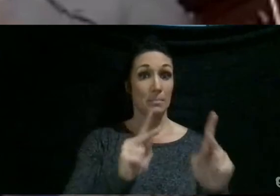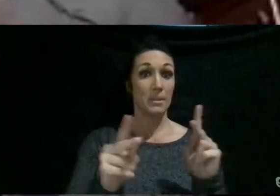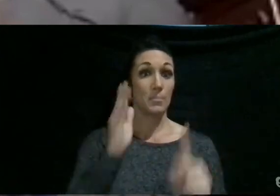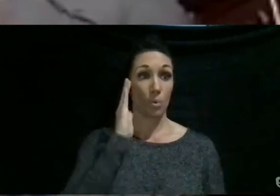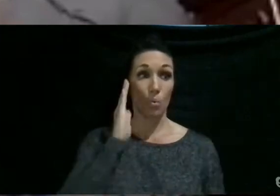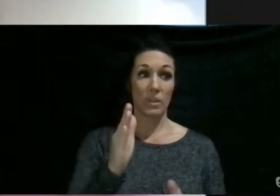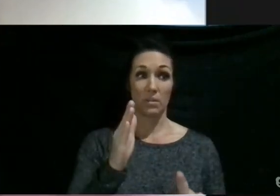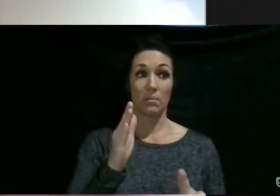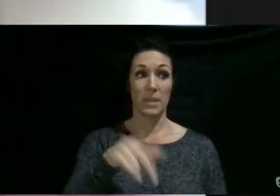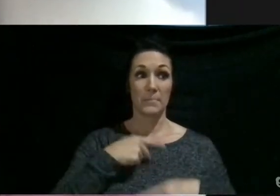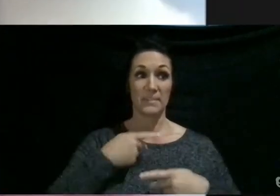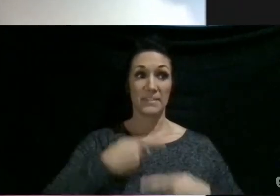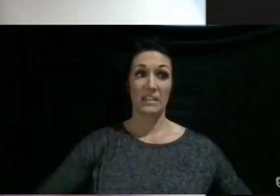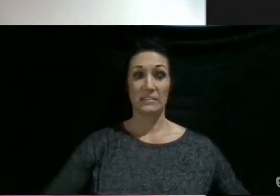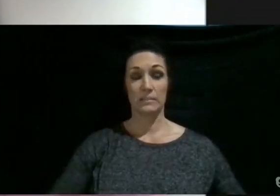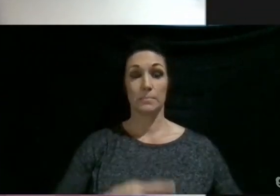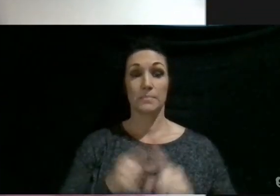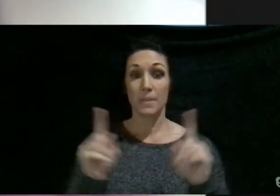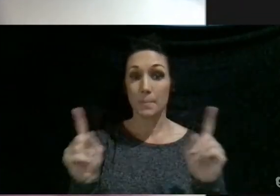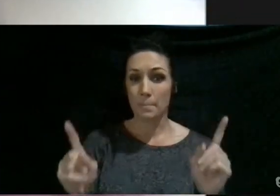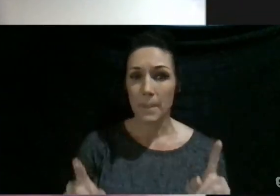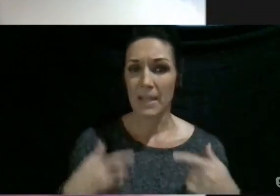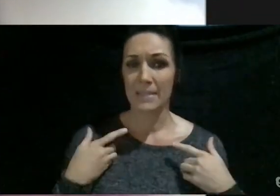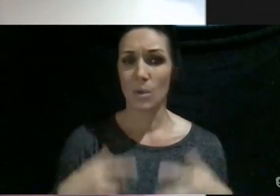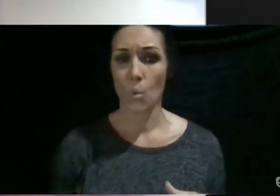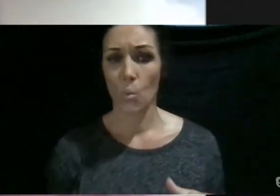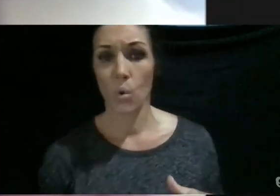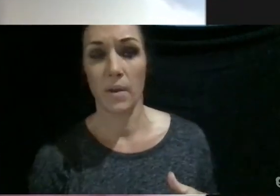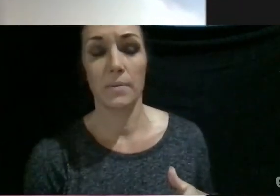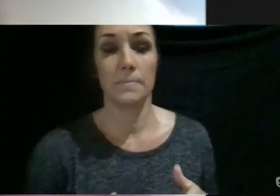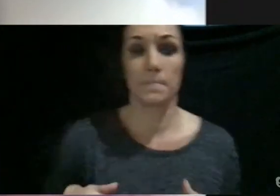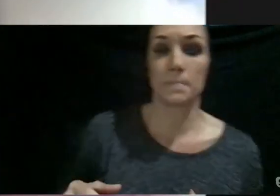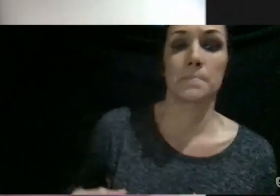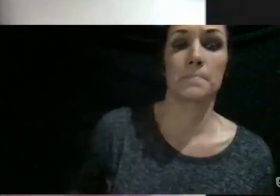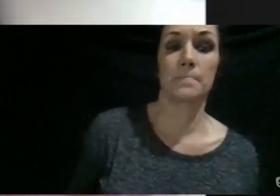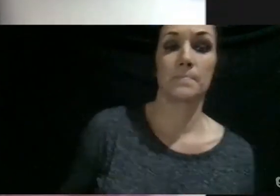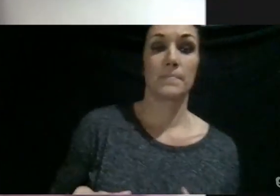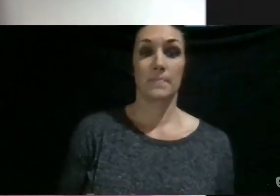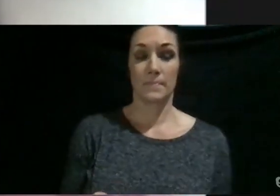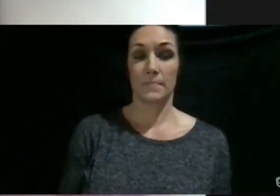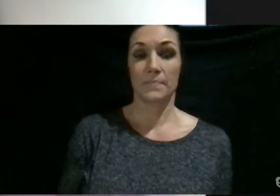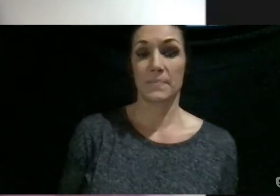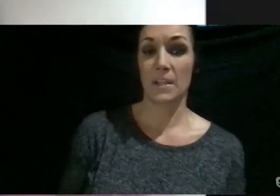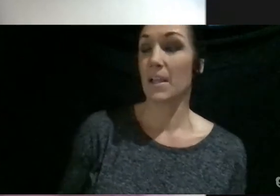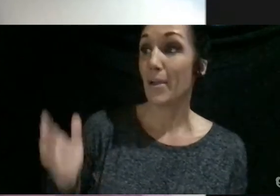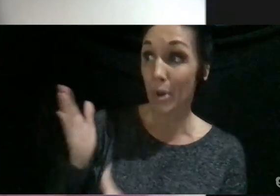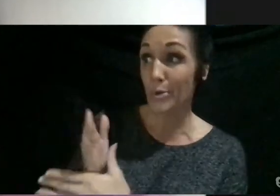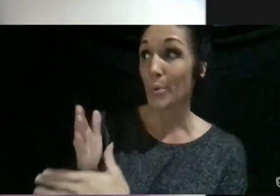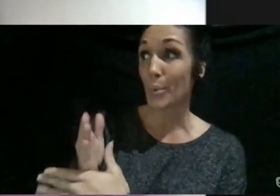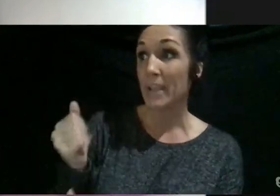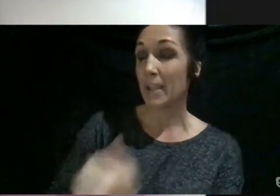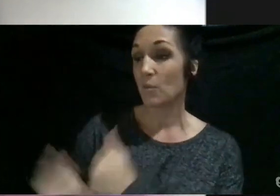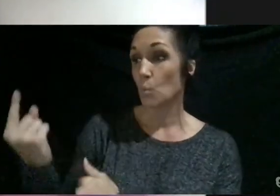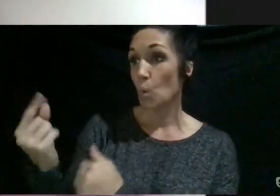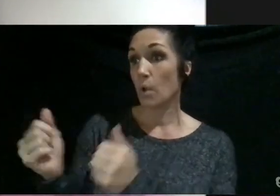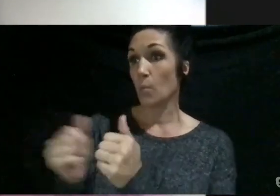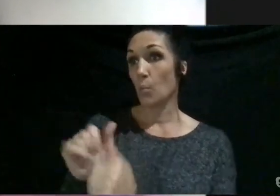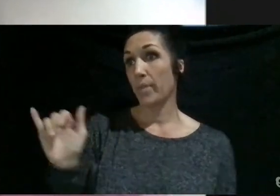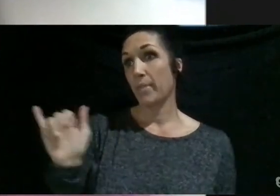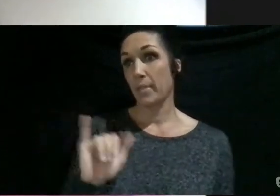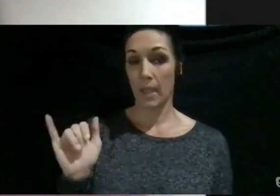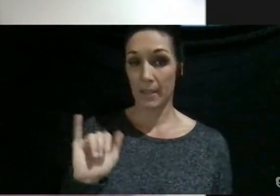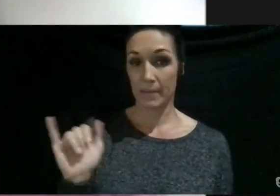And, but I don't want to go around just like annoying everyone with like, just